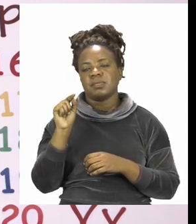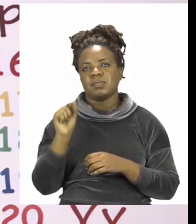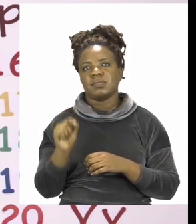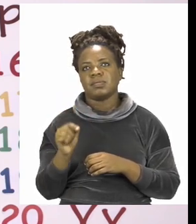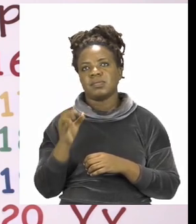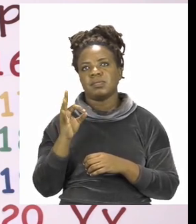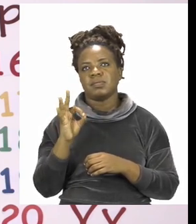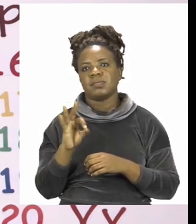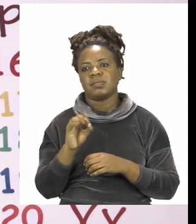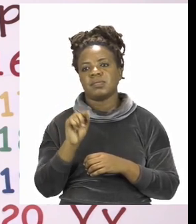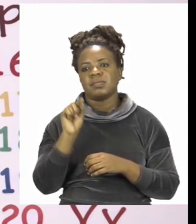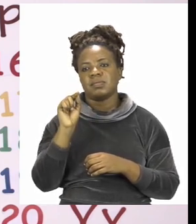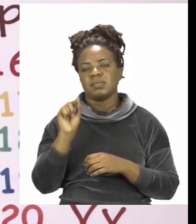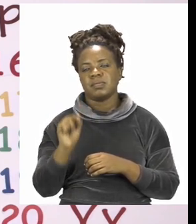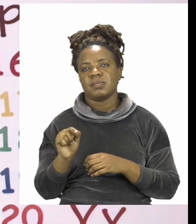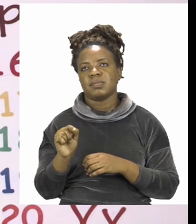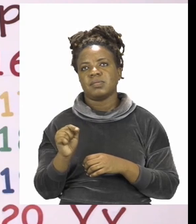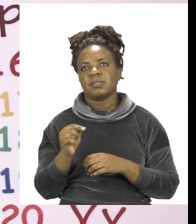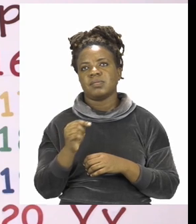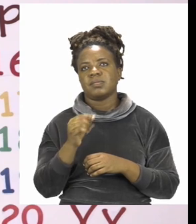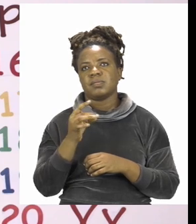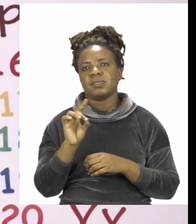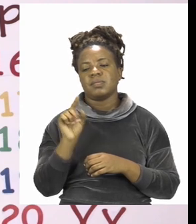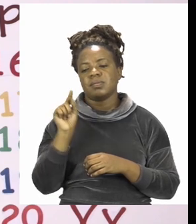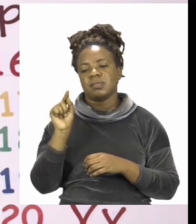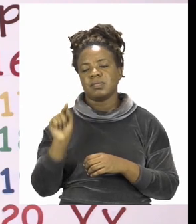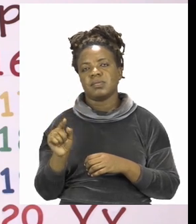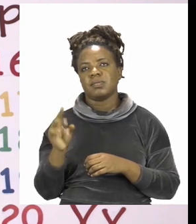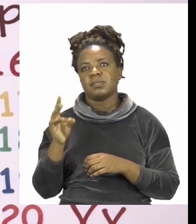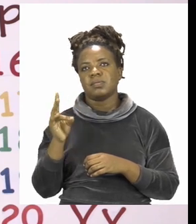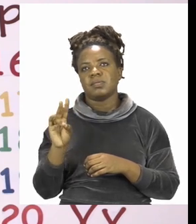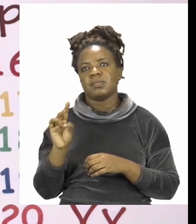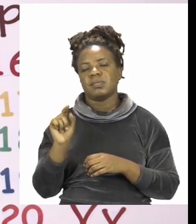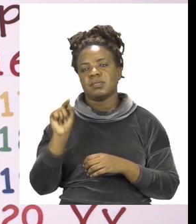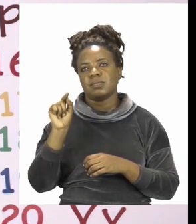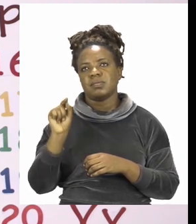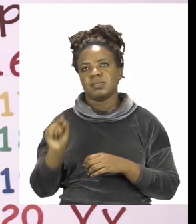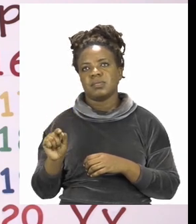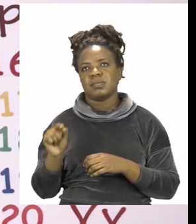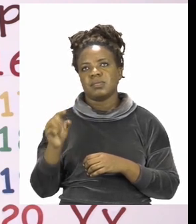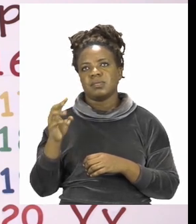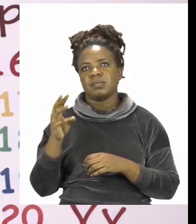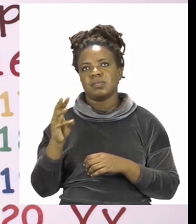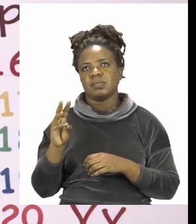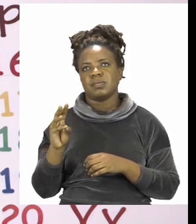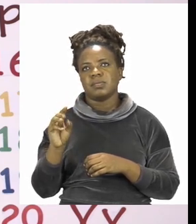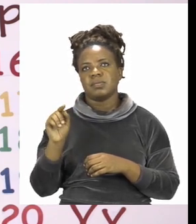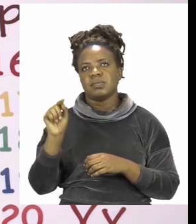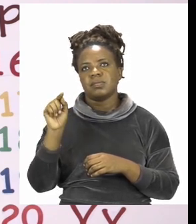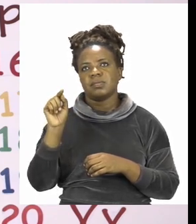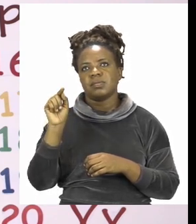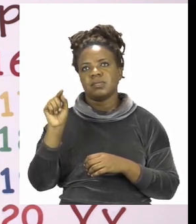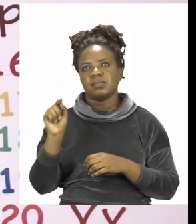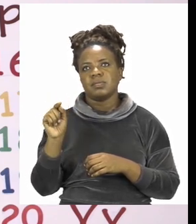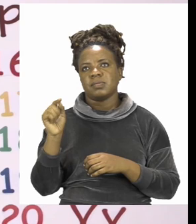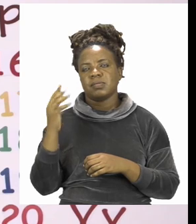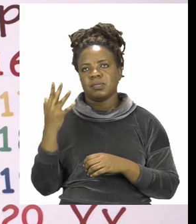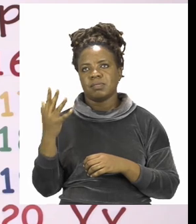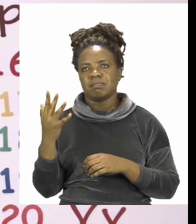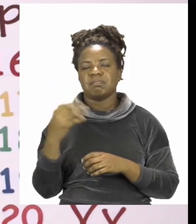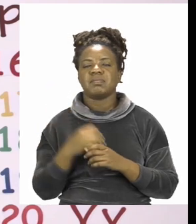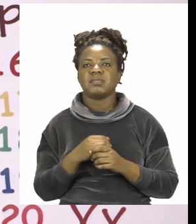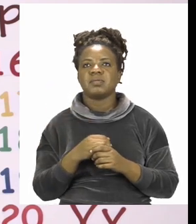9, 8, 7, 6, 5.